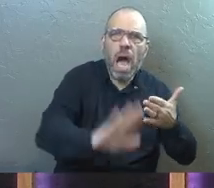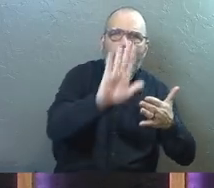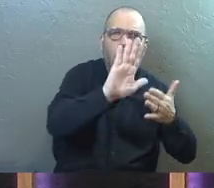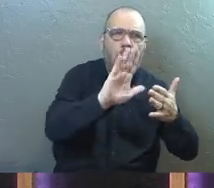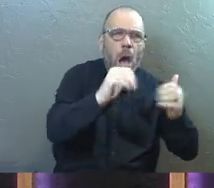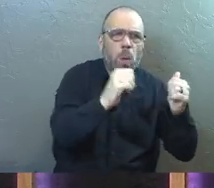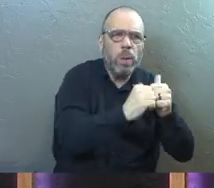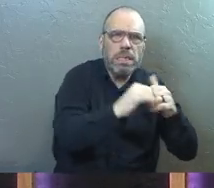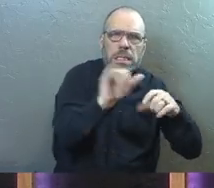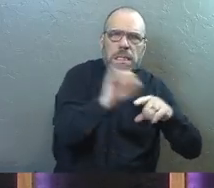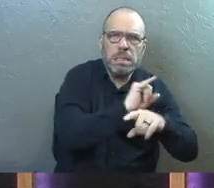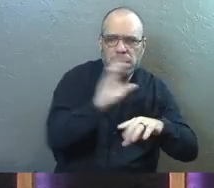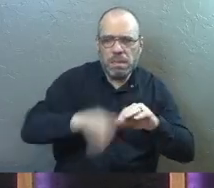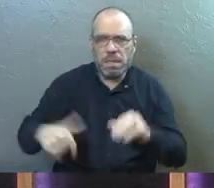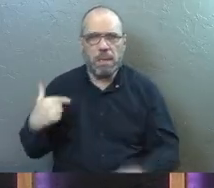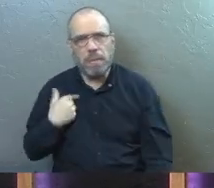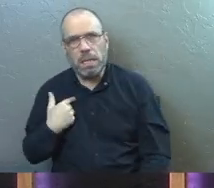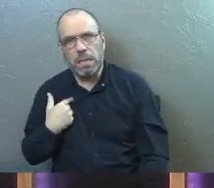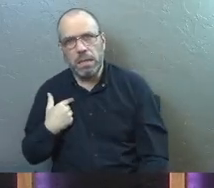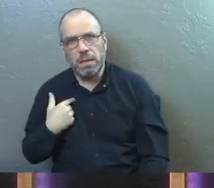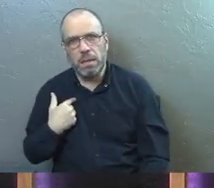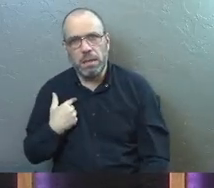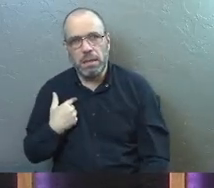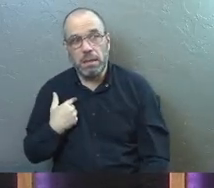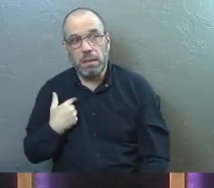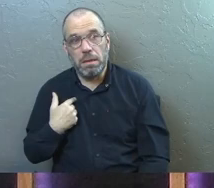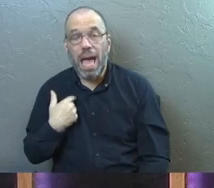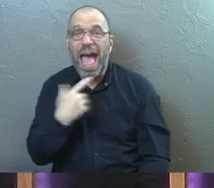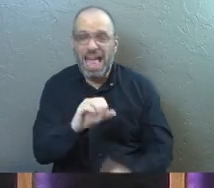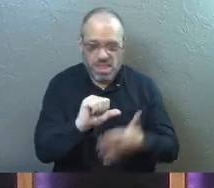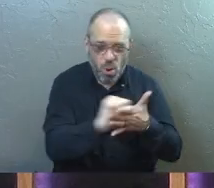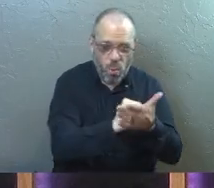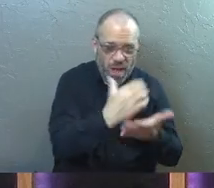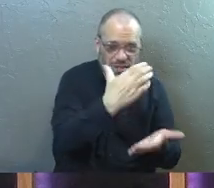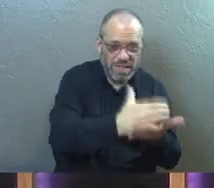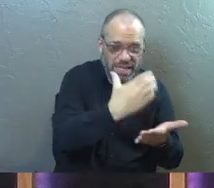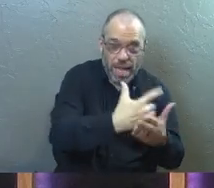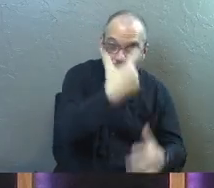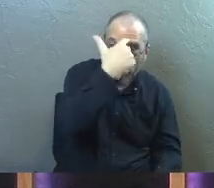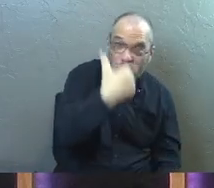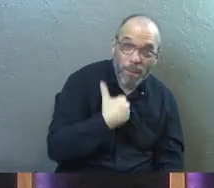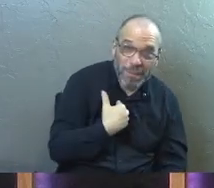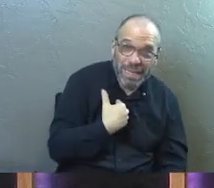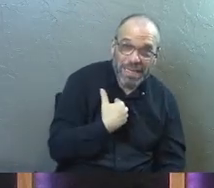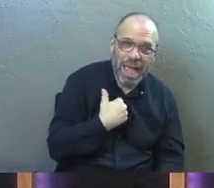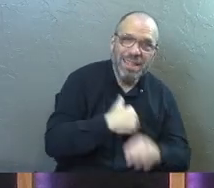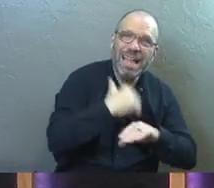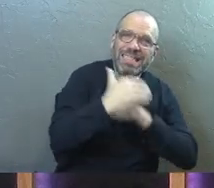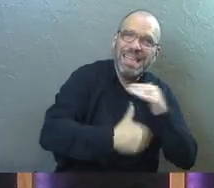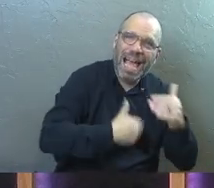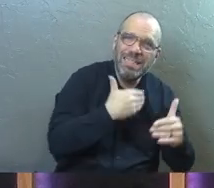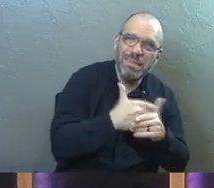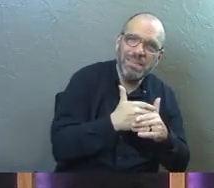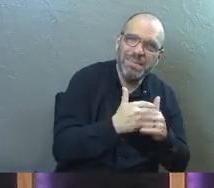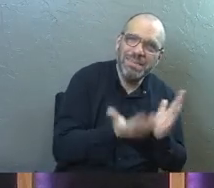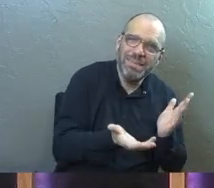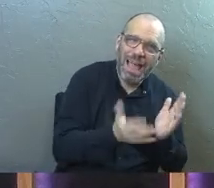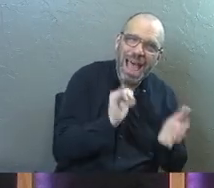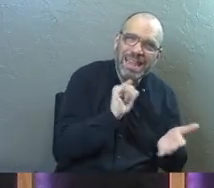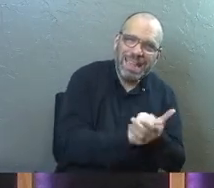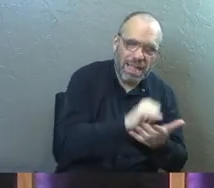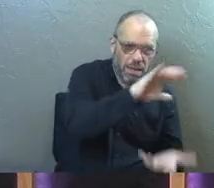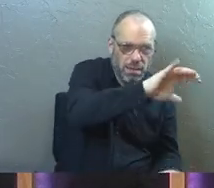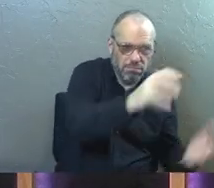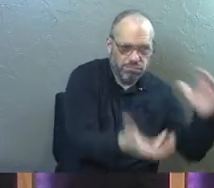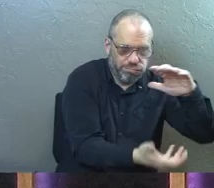accomplished in industry than I am and they're washing that cup for me. That's kind guys. That's